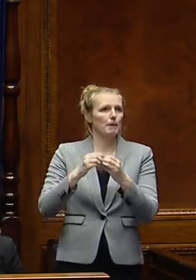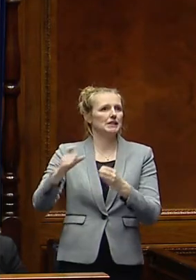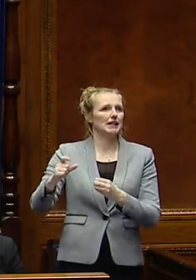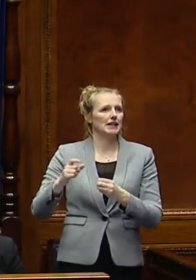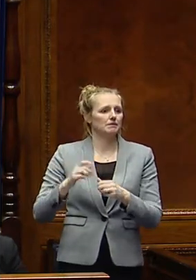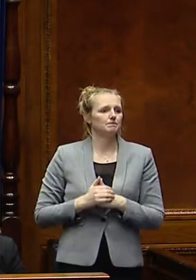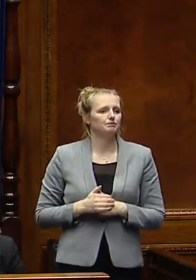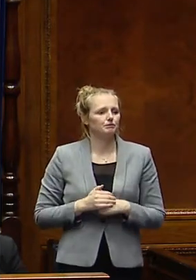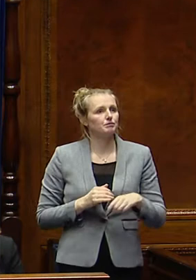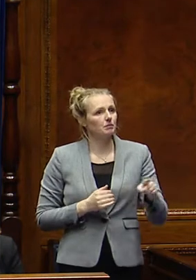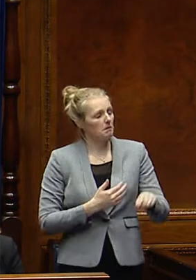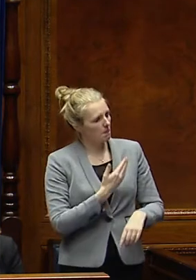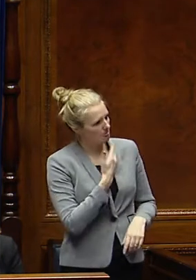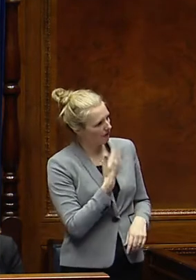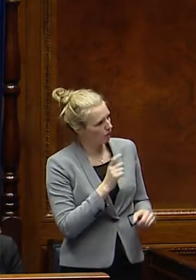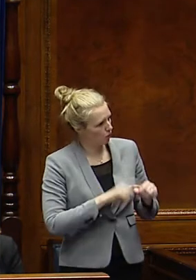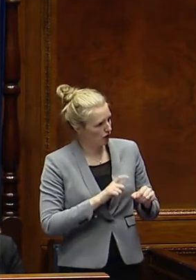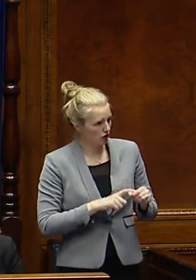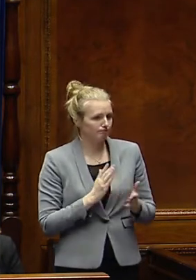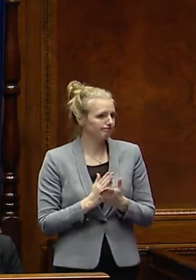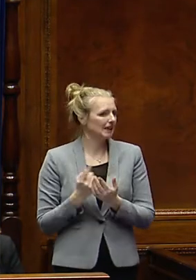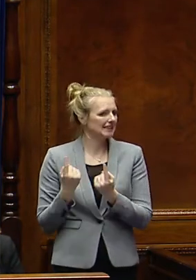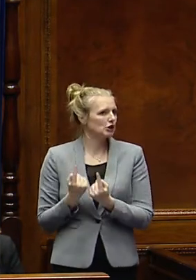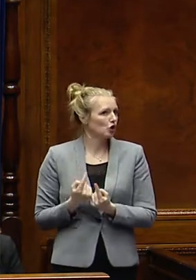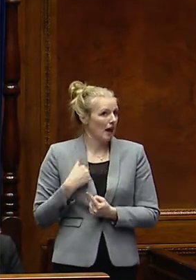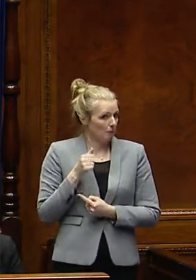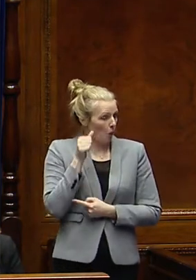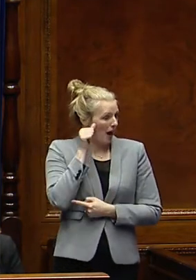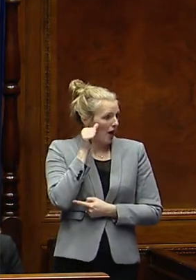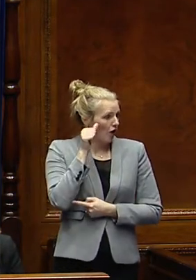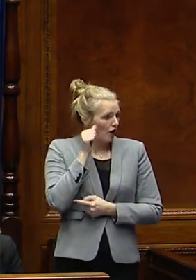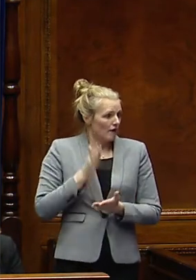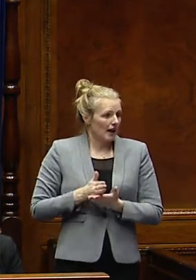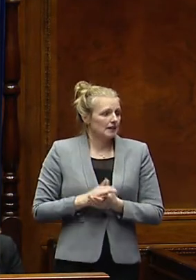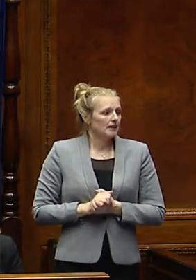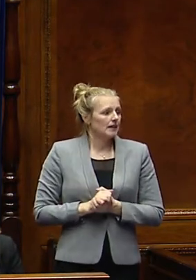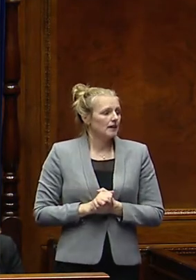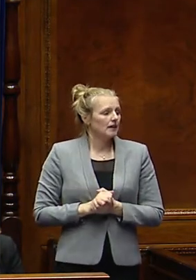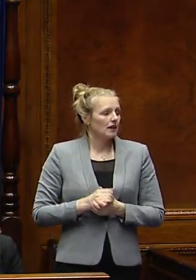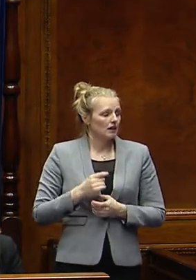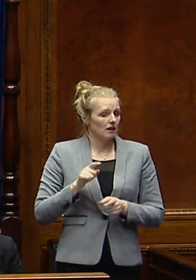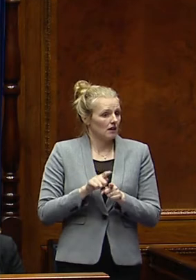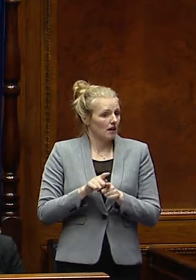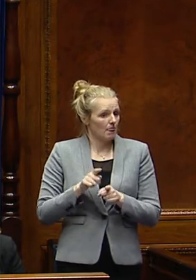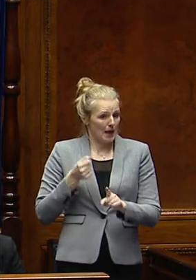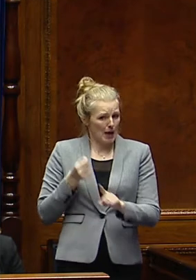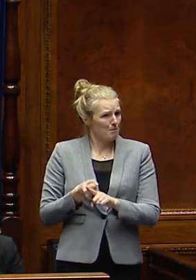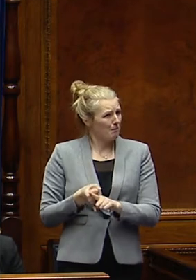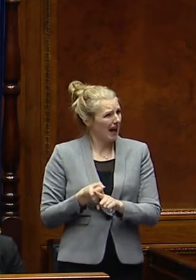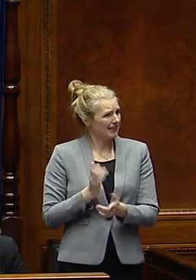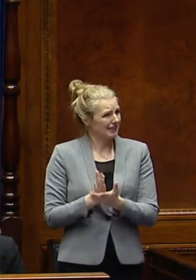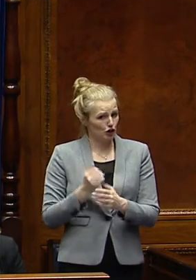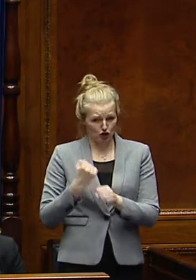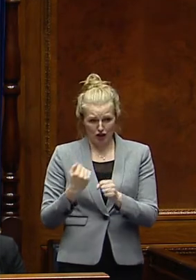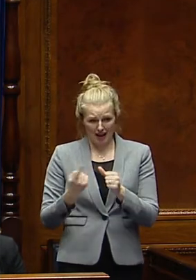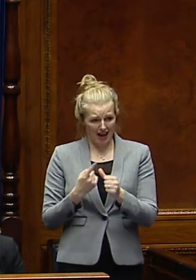Thanks very much for your question. Obviously, it is an issue that I am acutely aware of and also the impact that the